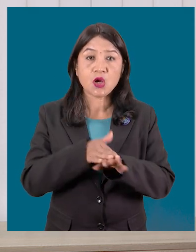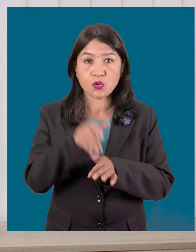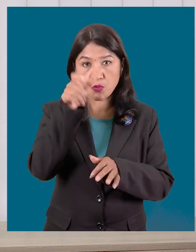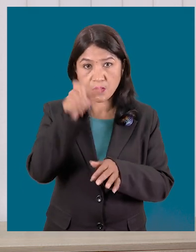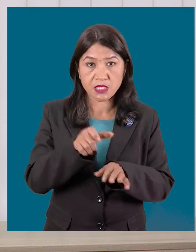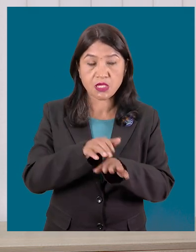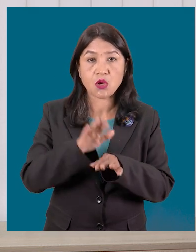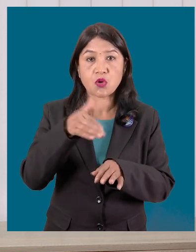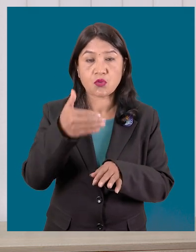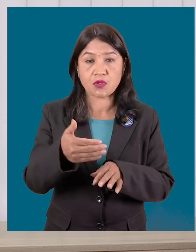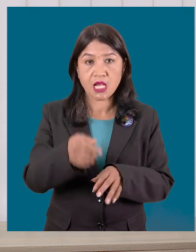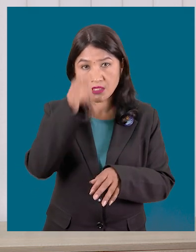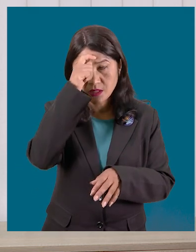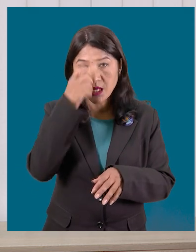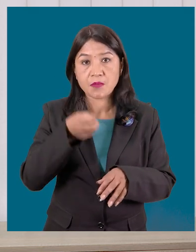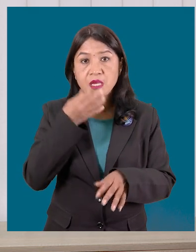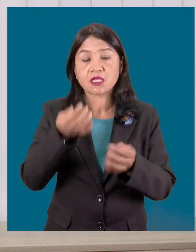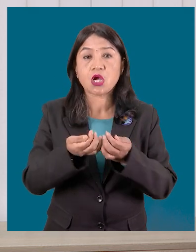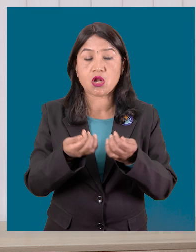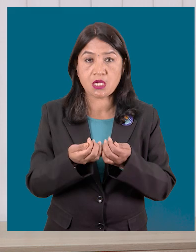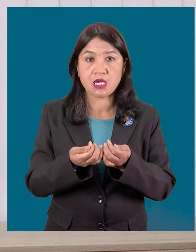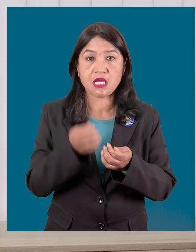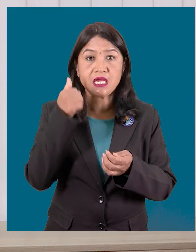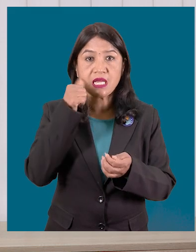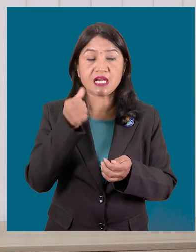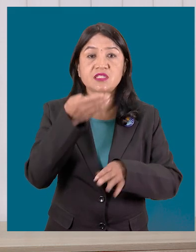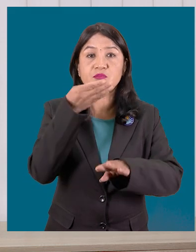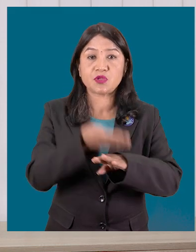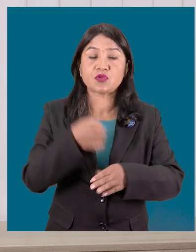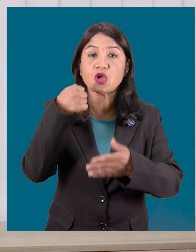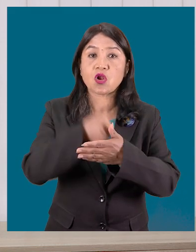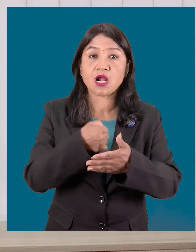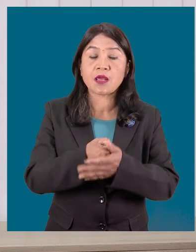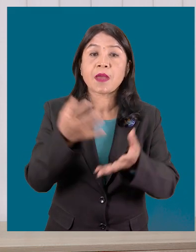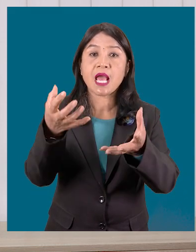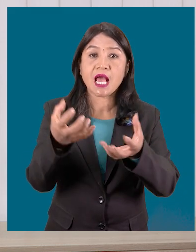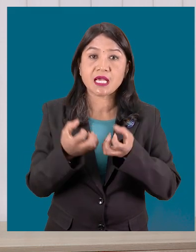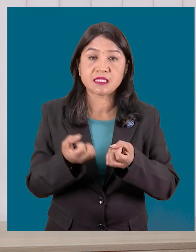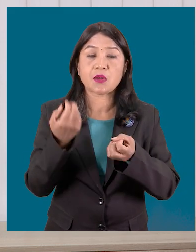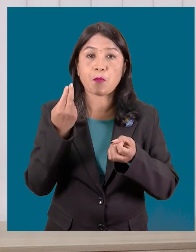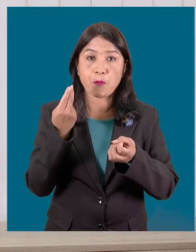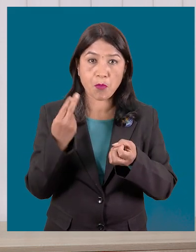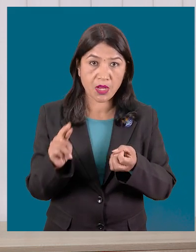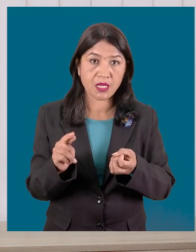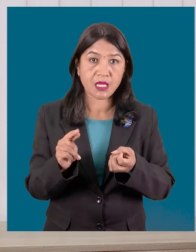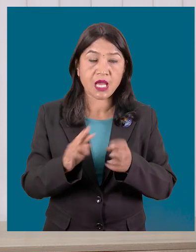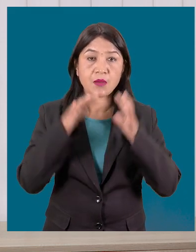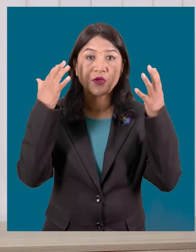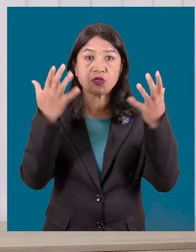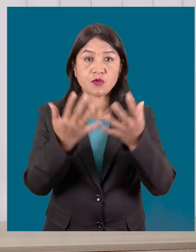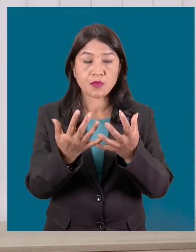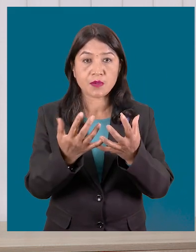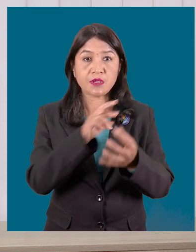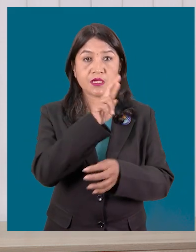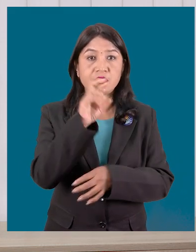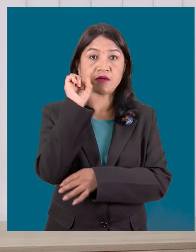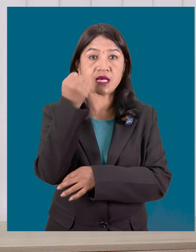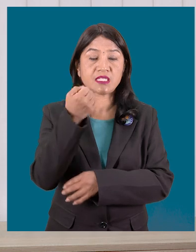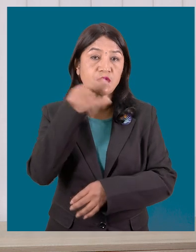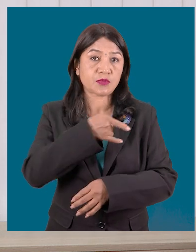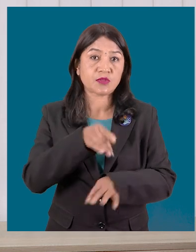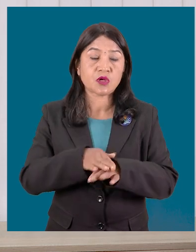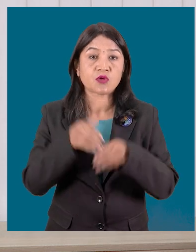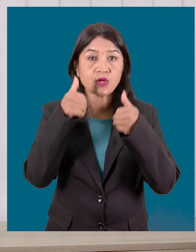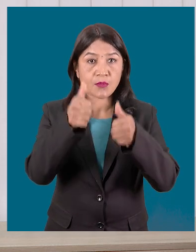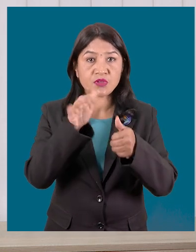lost to HIV, celebrate global and national progress in the fight against AIDS and to